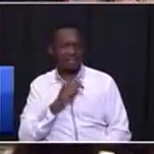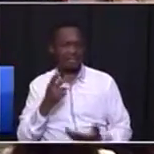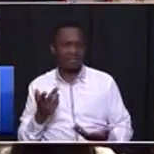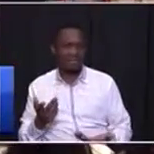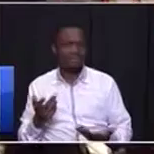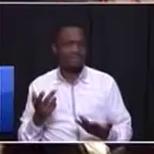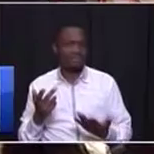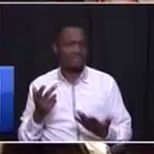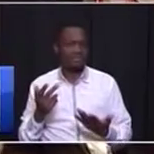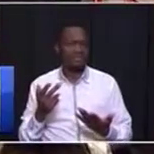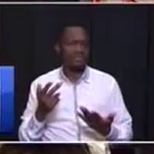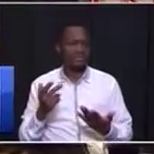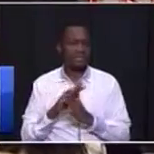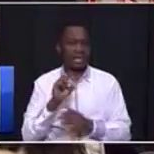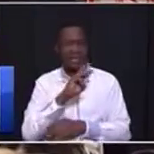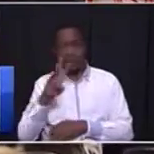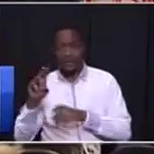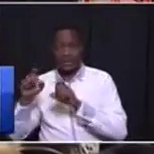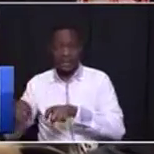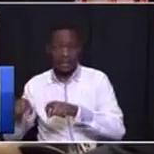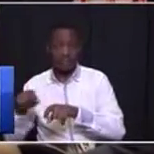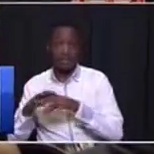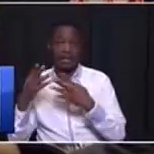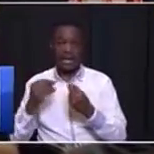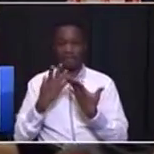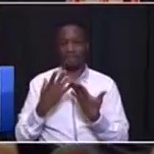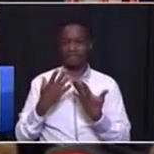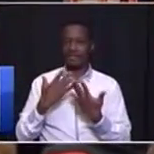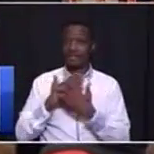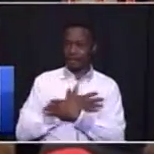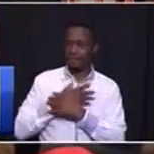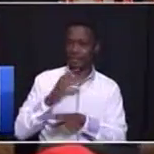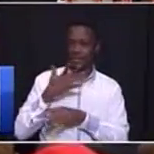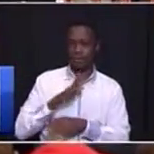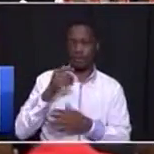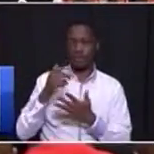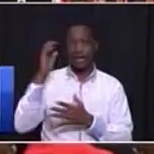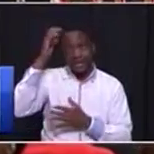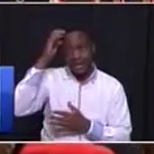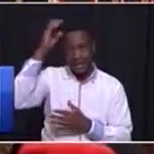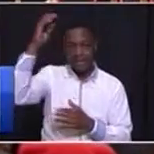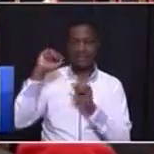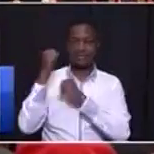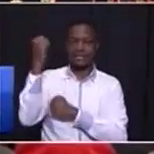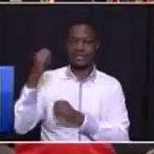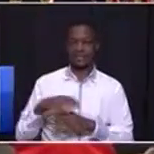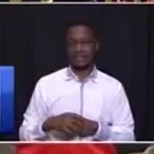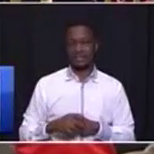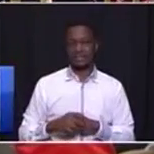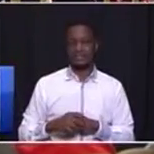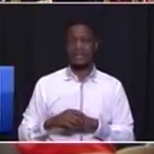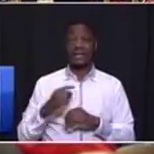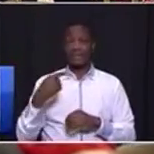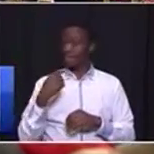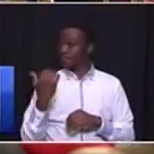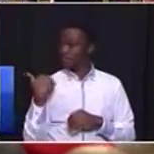the Western Cape now have the edge in this sector. I concluded a summit with the creative